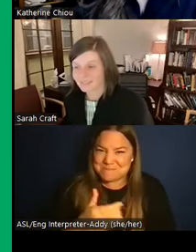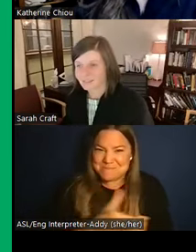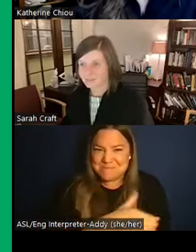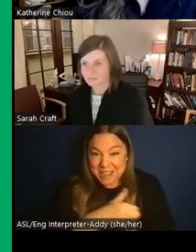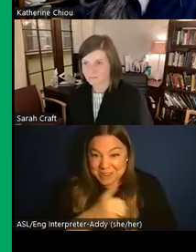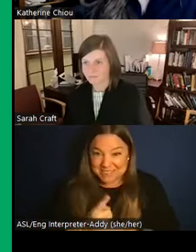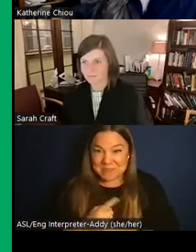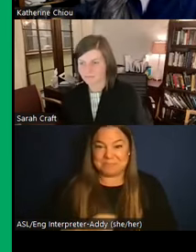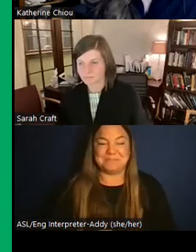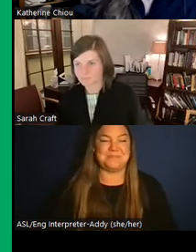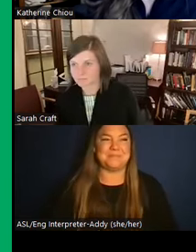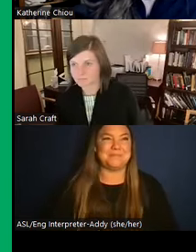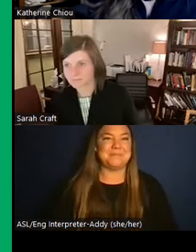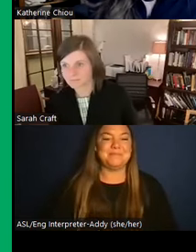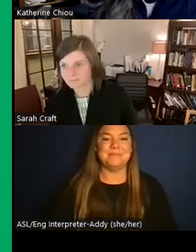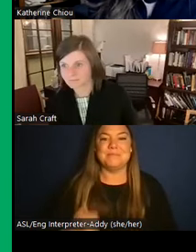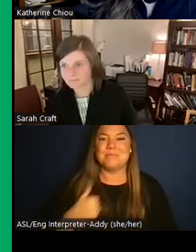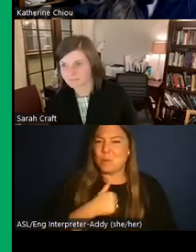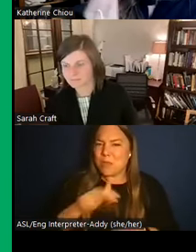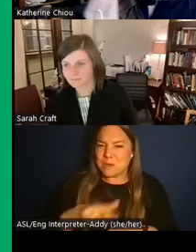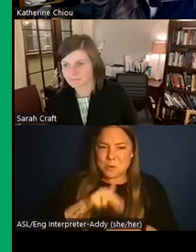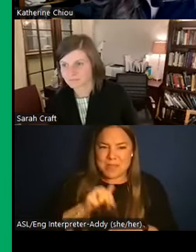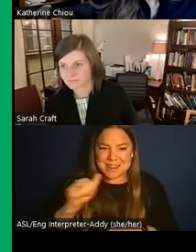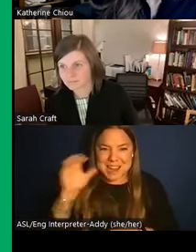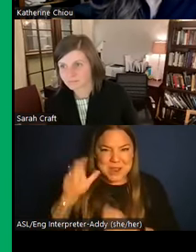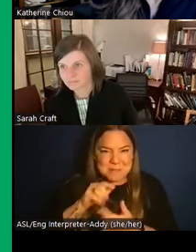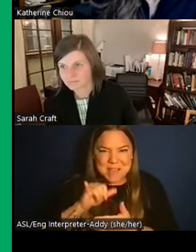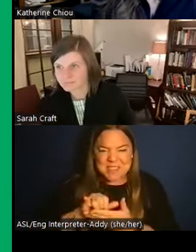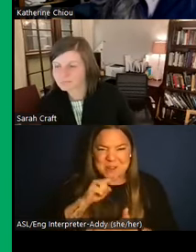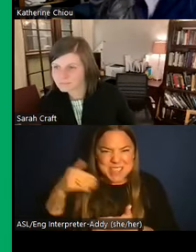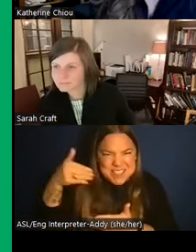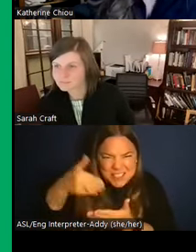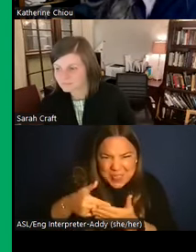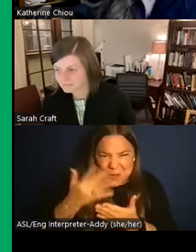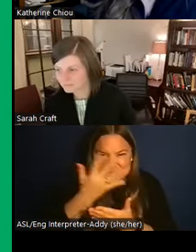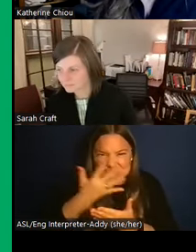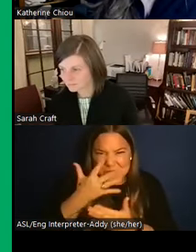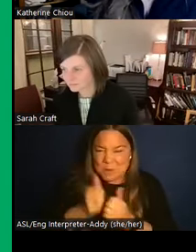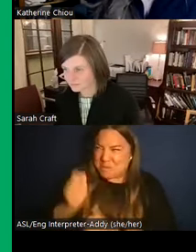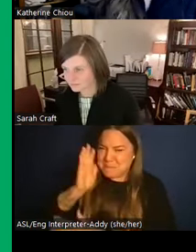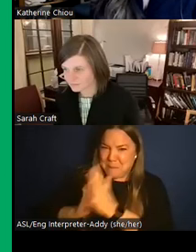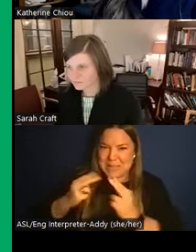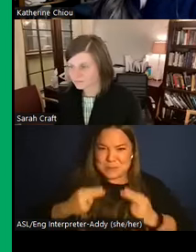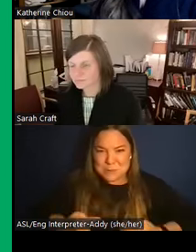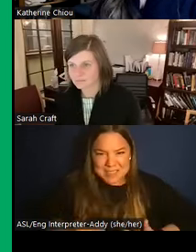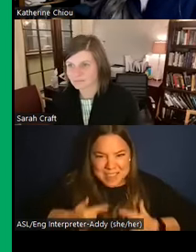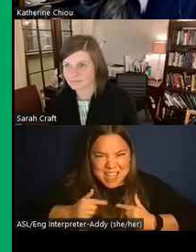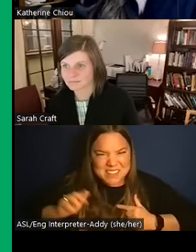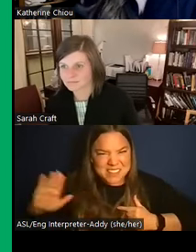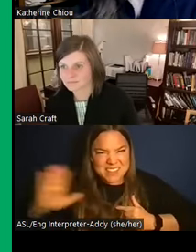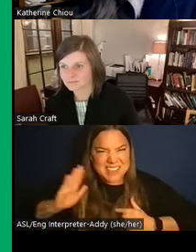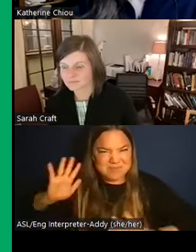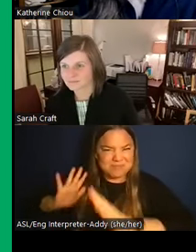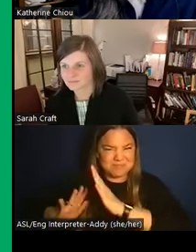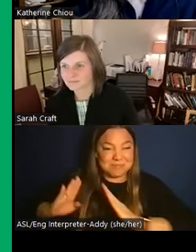things that we normally wouldn't hear about these really intimate looks at past human lives and behaviors. We have access to it